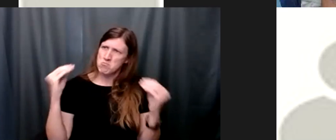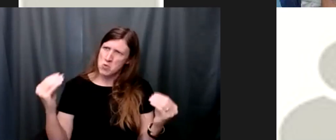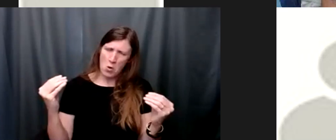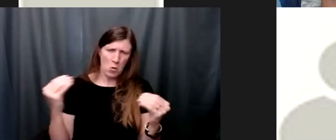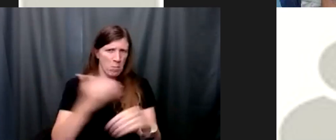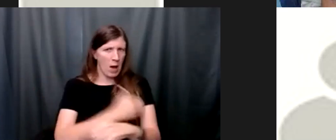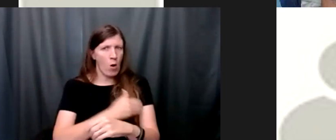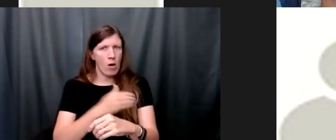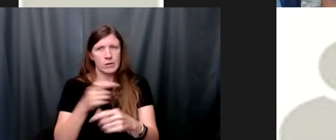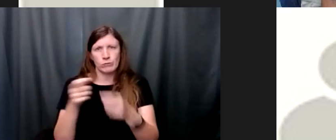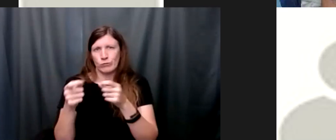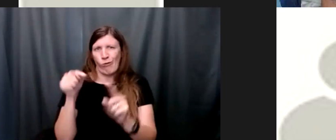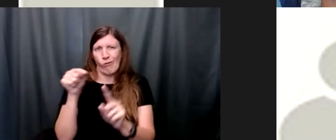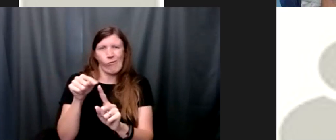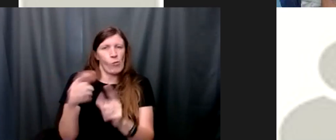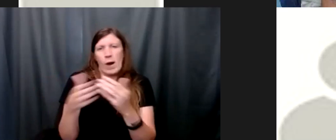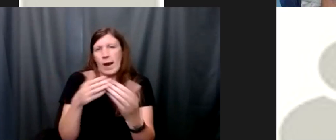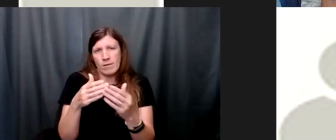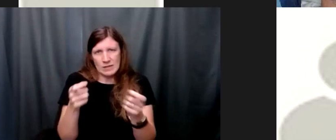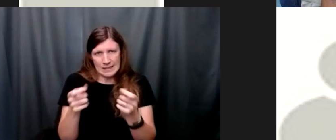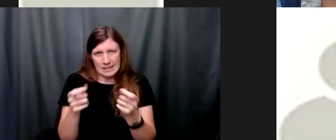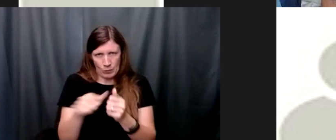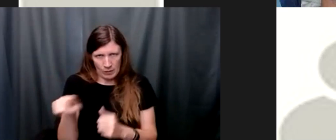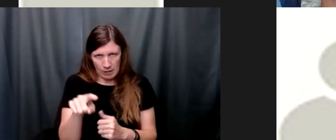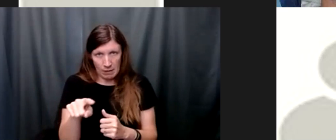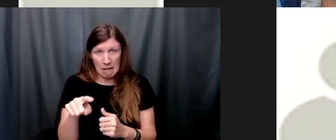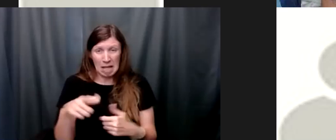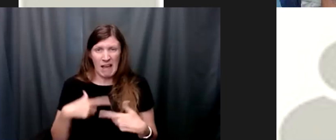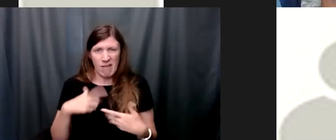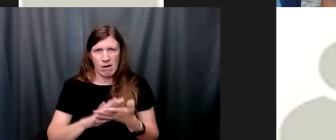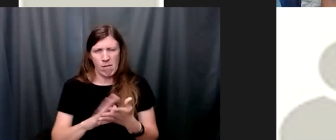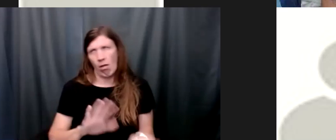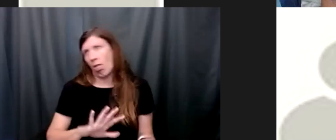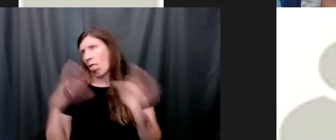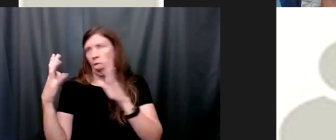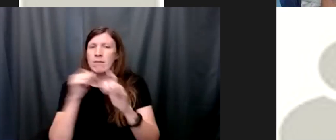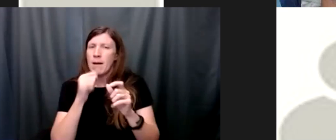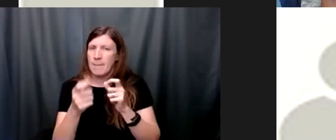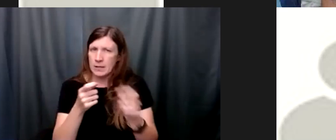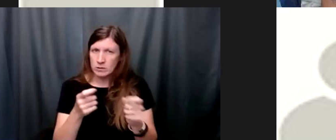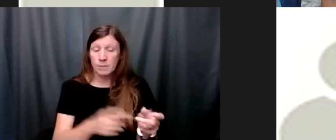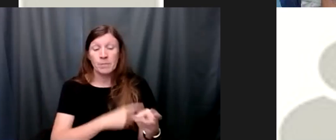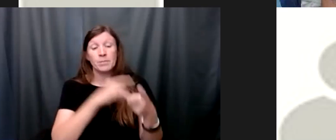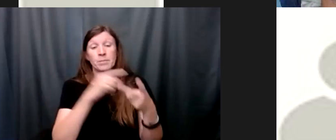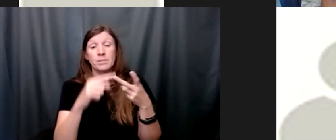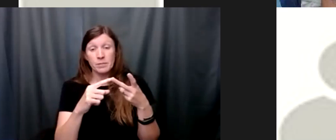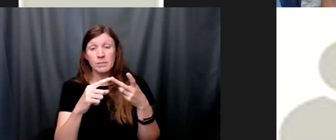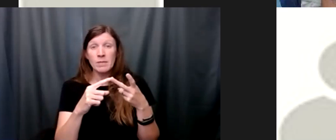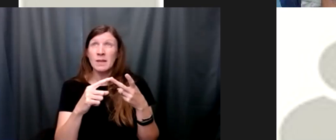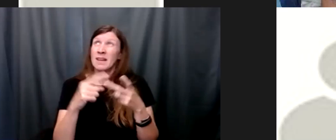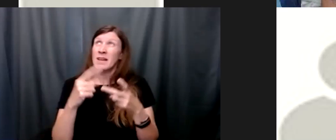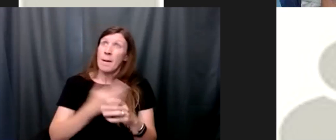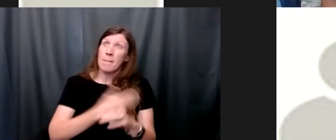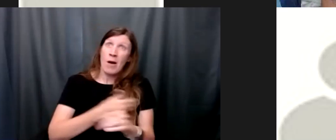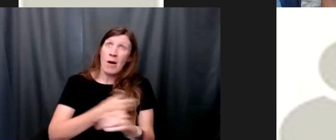issue and that our lives had become unmanageable step two we came to believe that a power greater than ourselves could restore us to